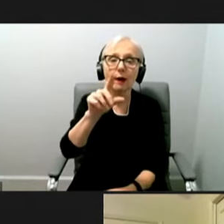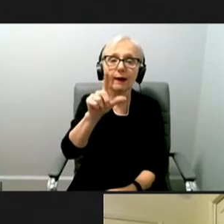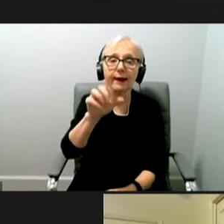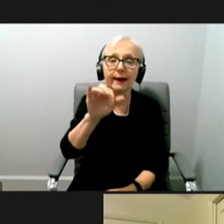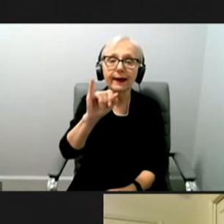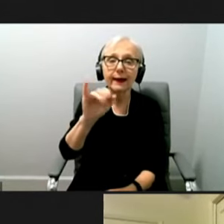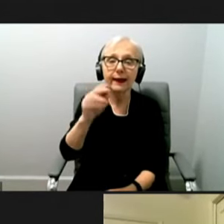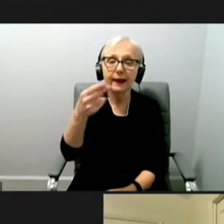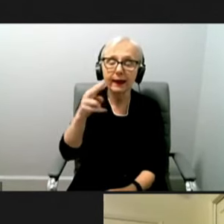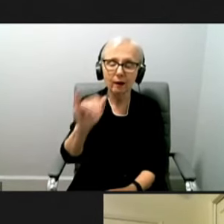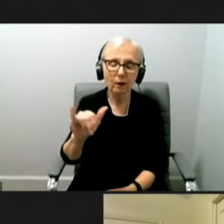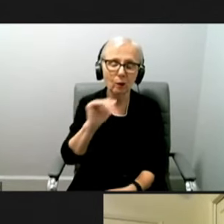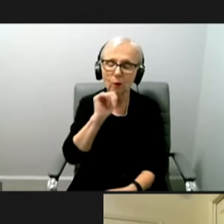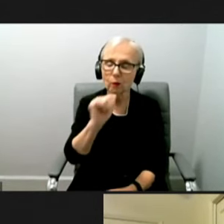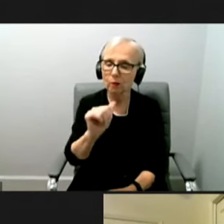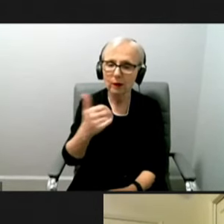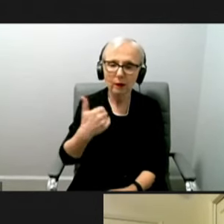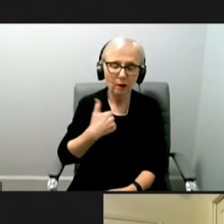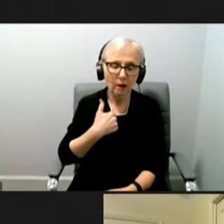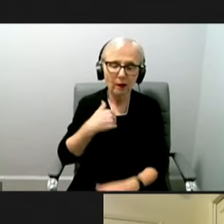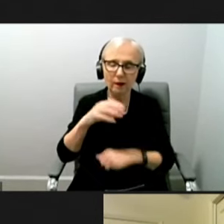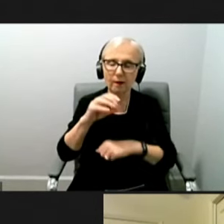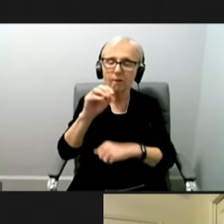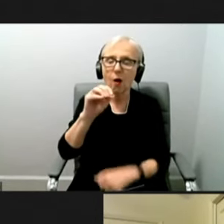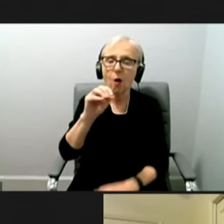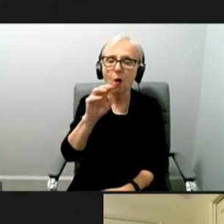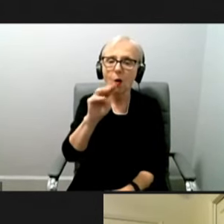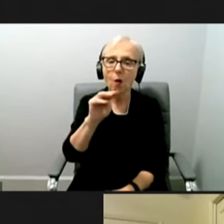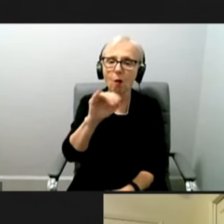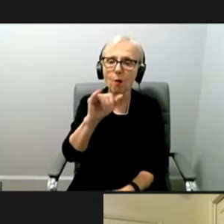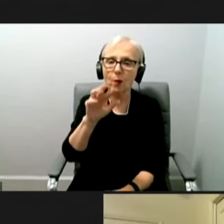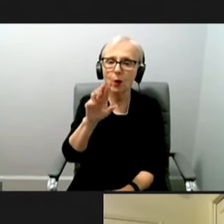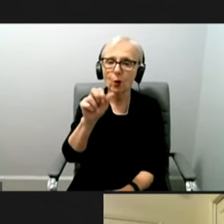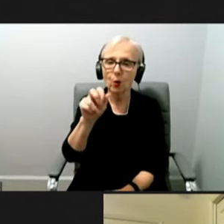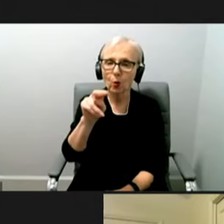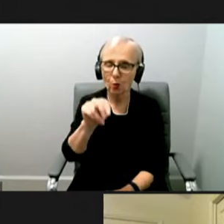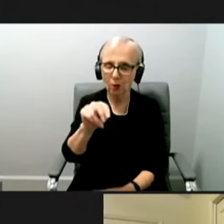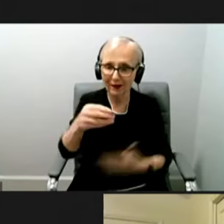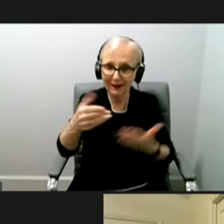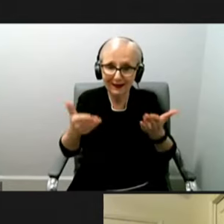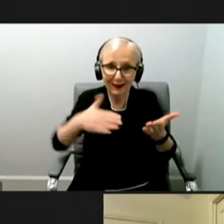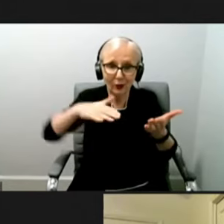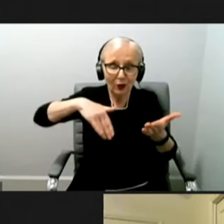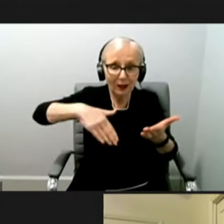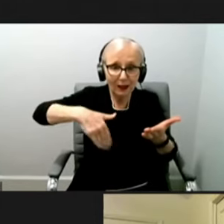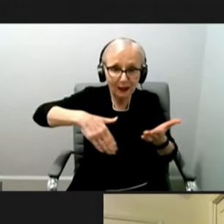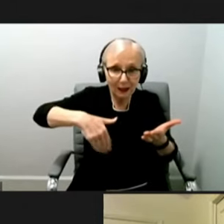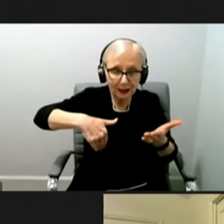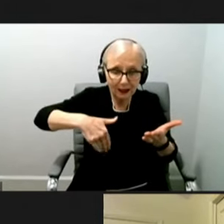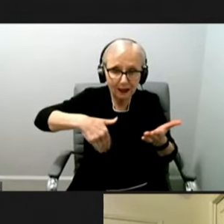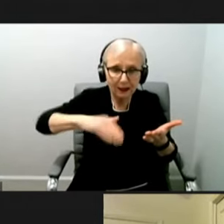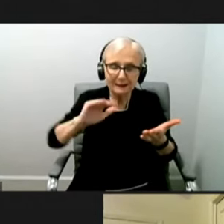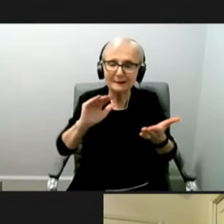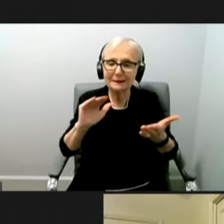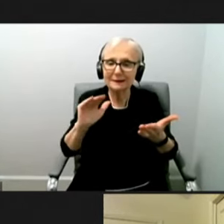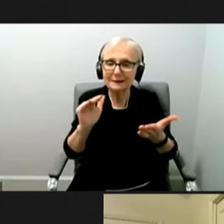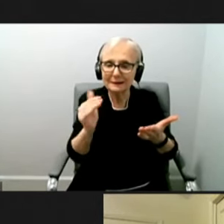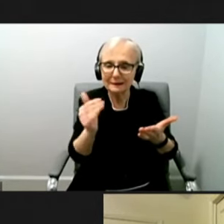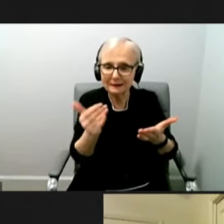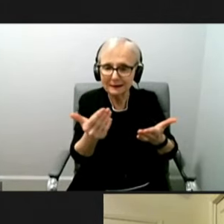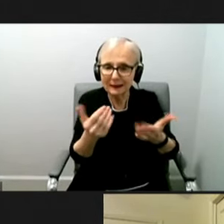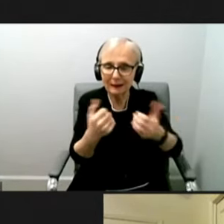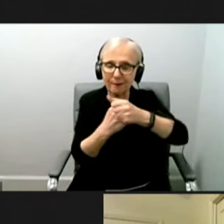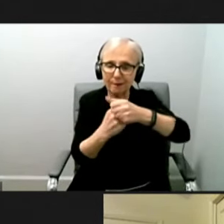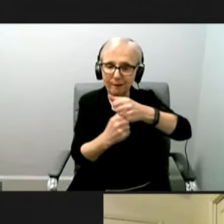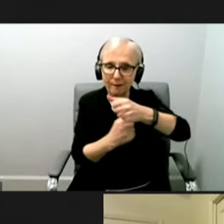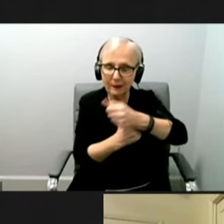We don't have Omicron virus in Colorado yet that we know of, but it seems just based on